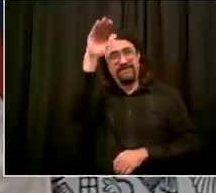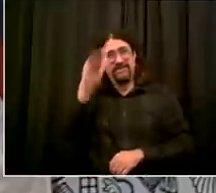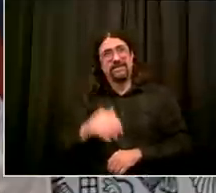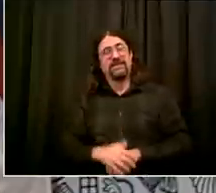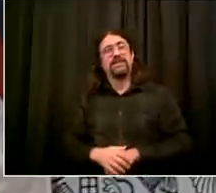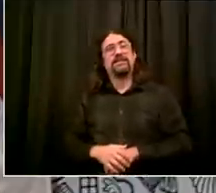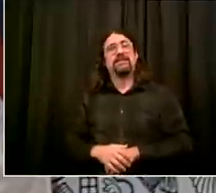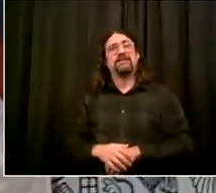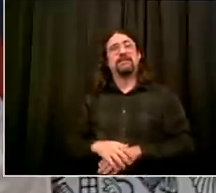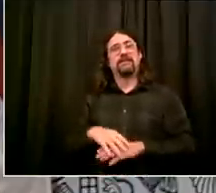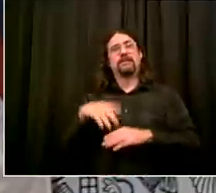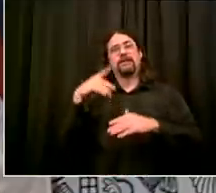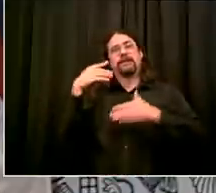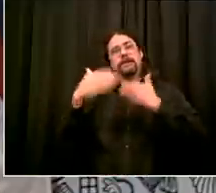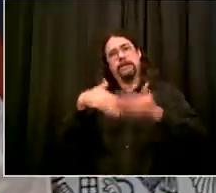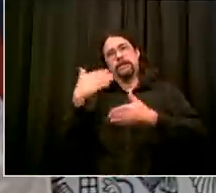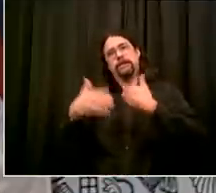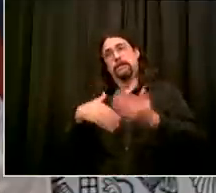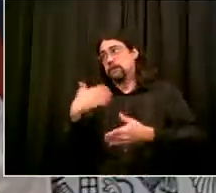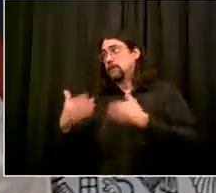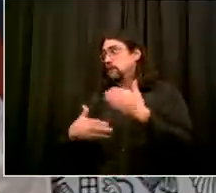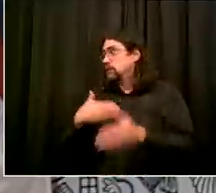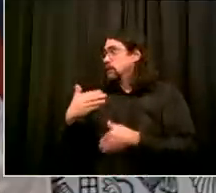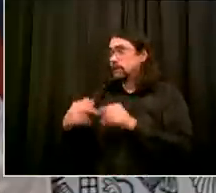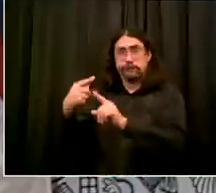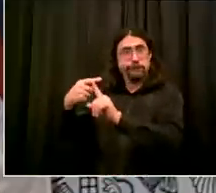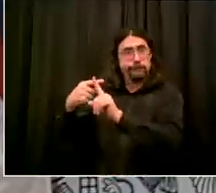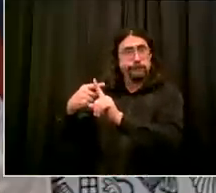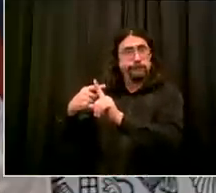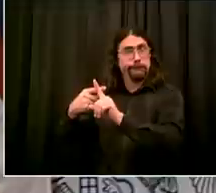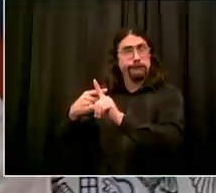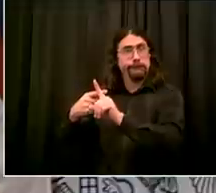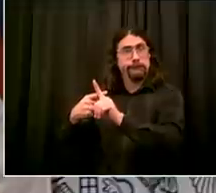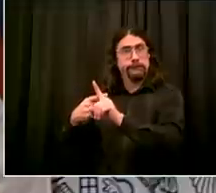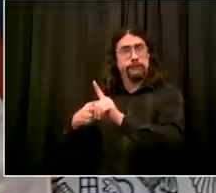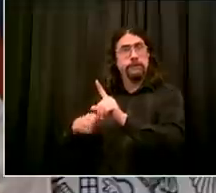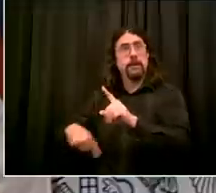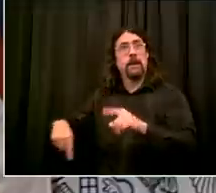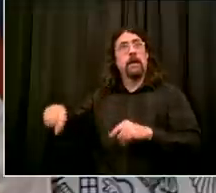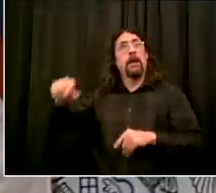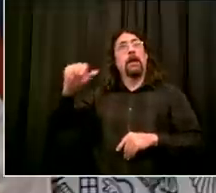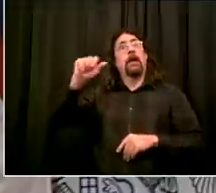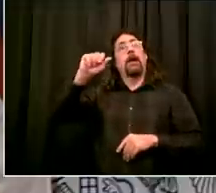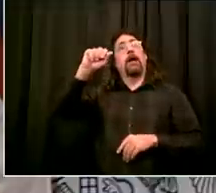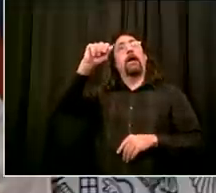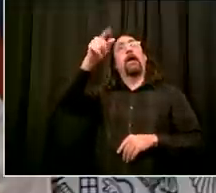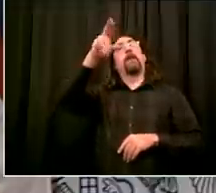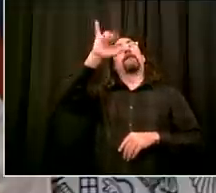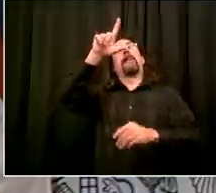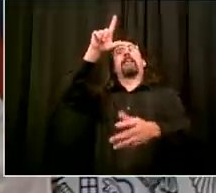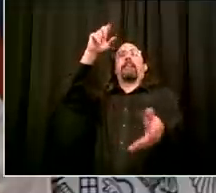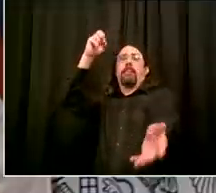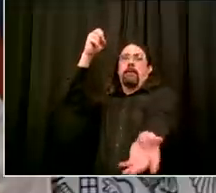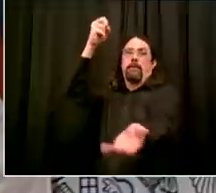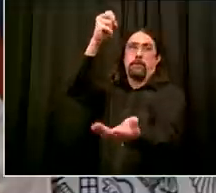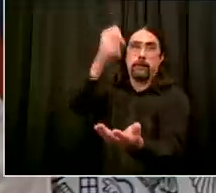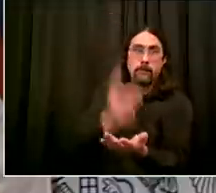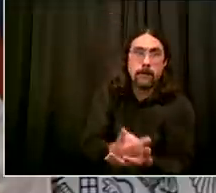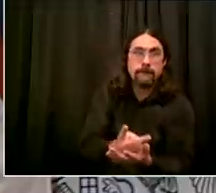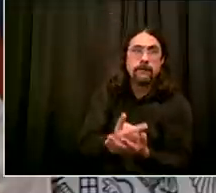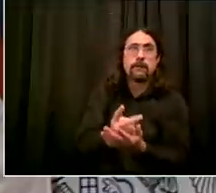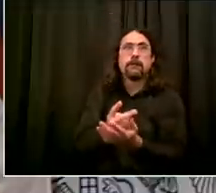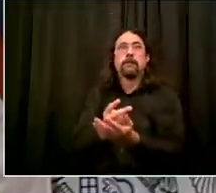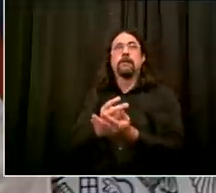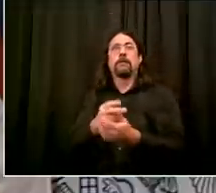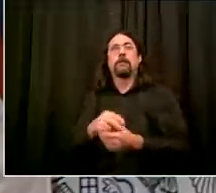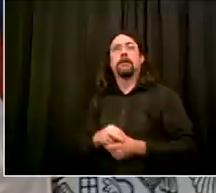and his his daughters are left parentless um and they're they're trying to